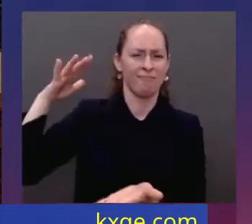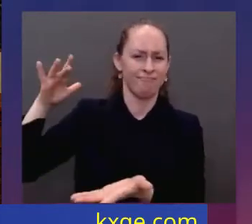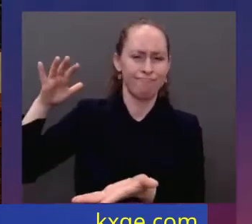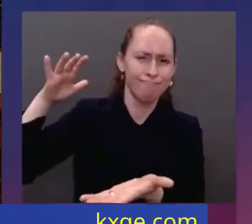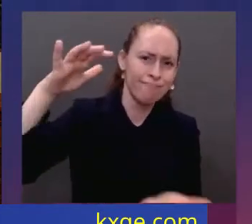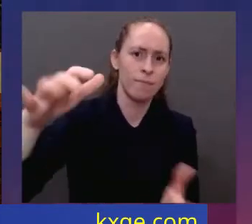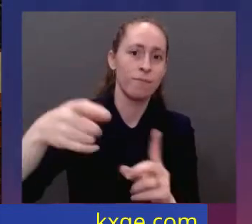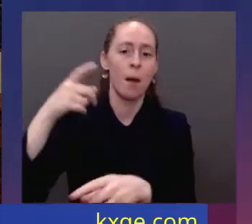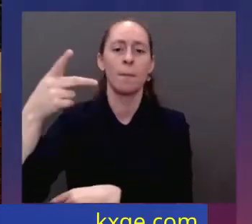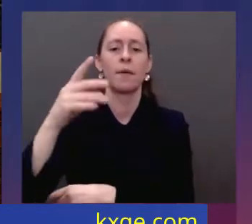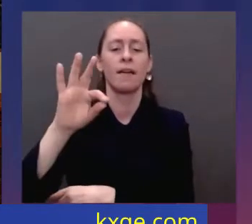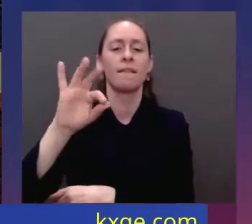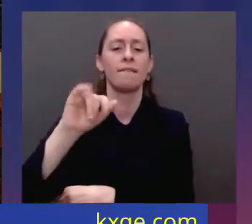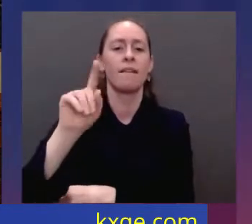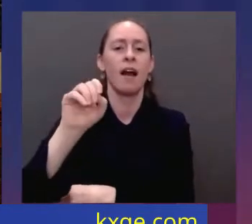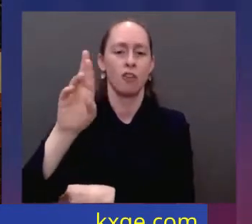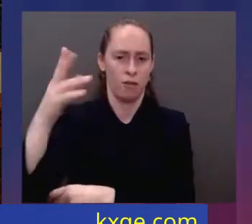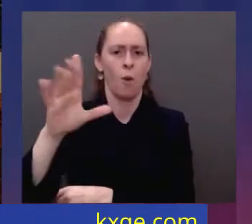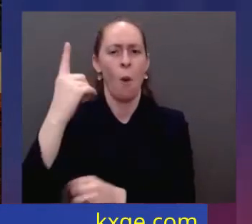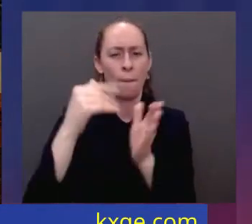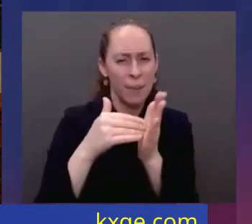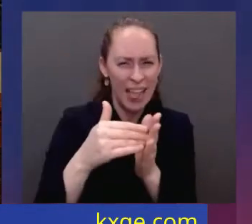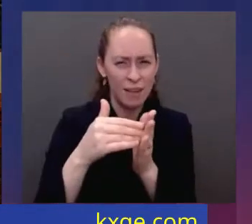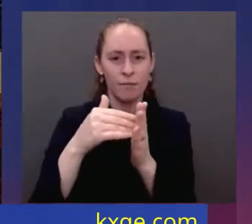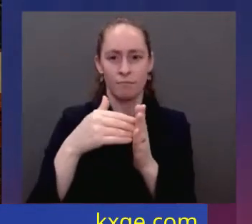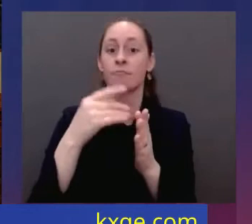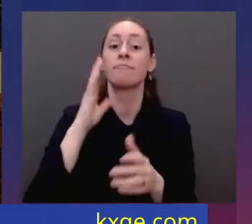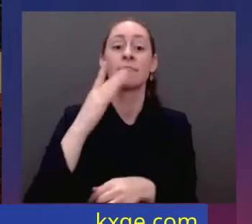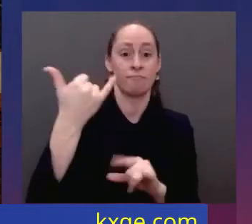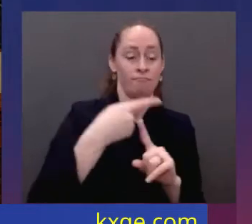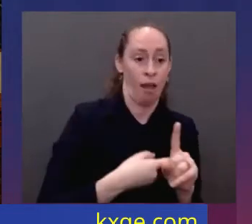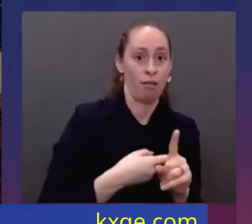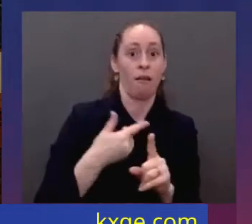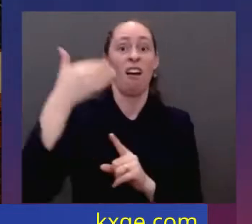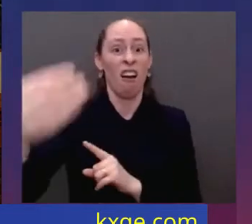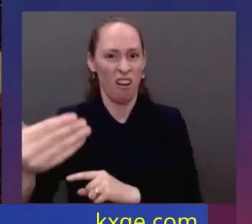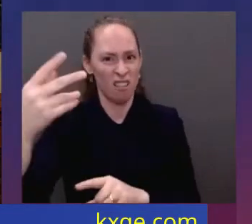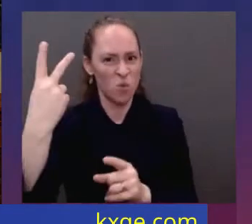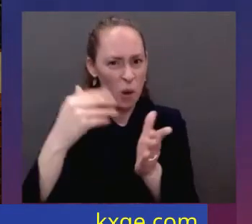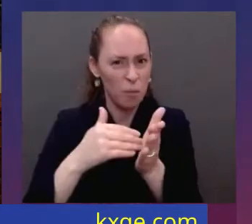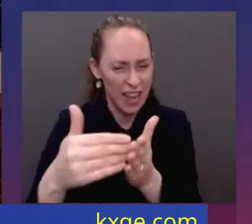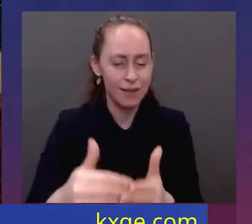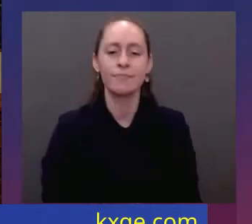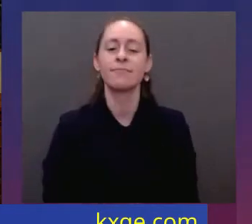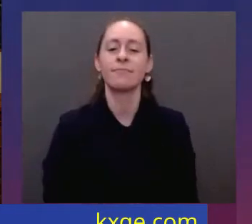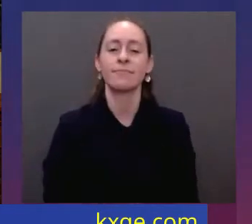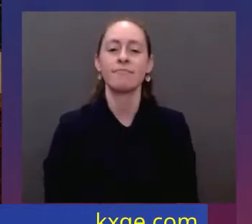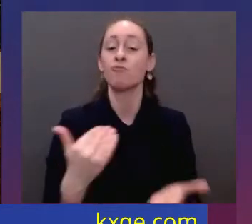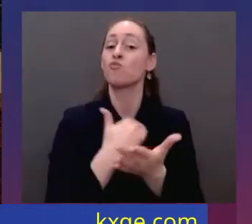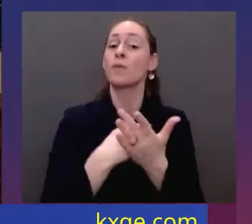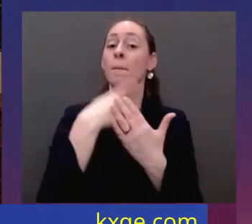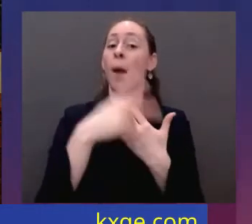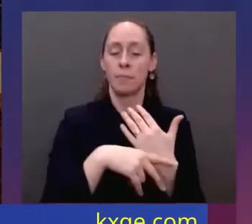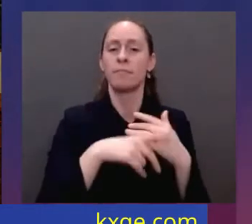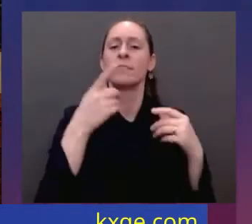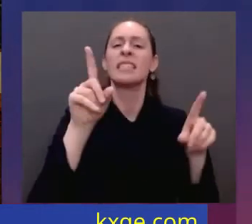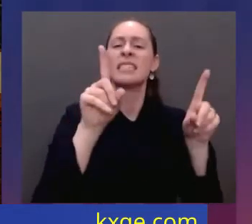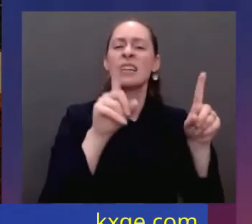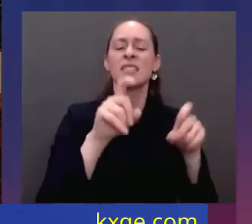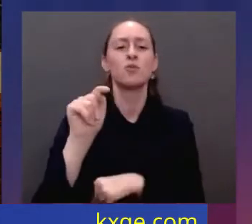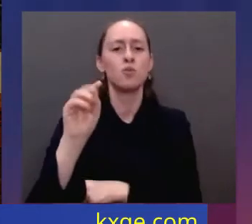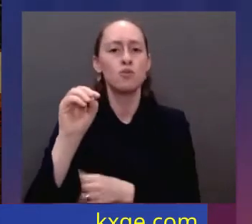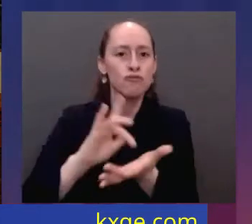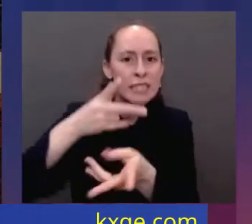and more than double that next month. And now we're launching the test to treat initiative, it. So people can get tested at a pharmacy, and if they prove positive, receive the